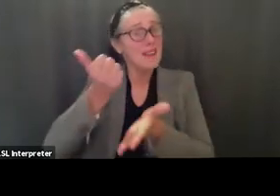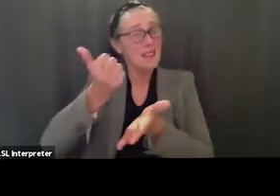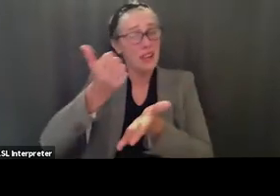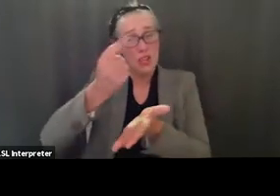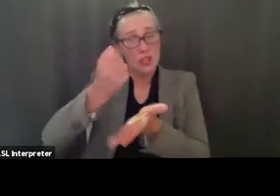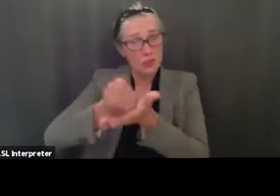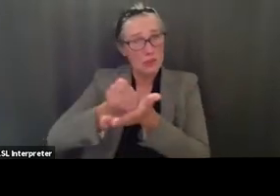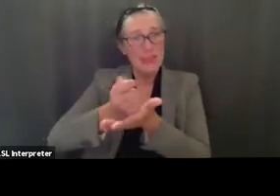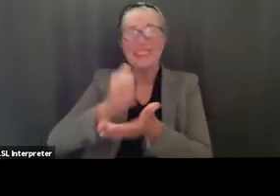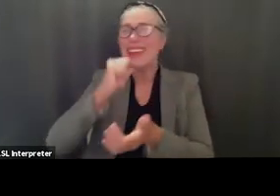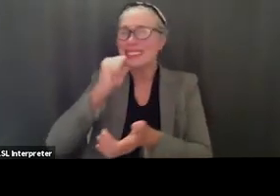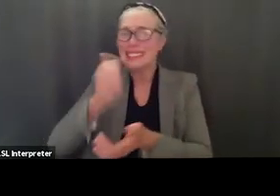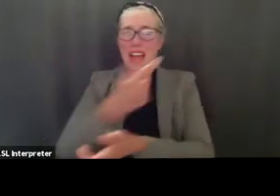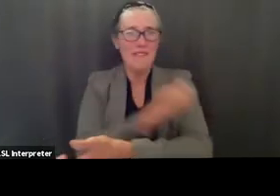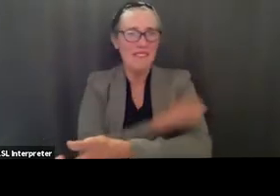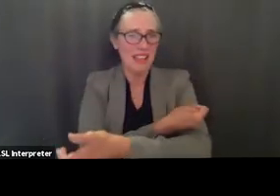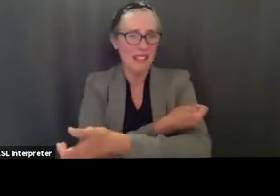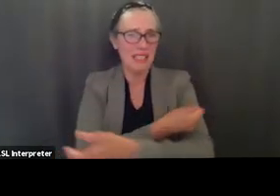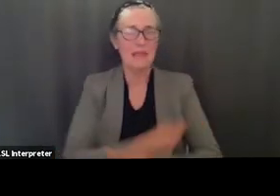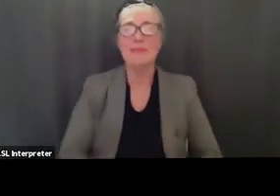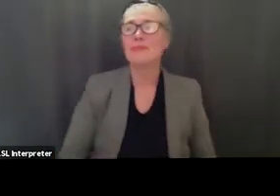not a vaccine fine thank you